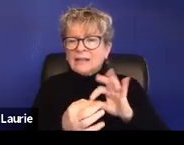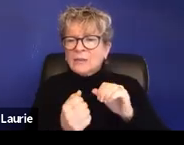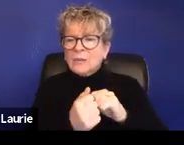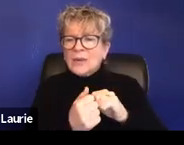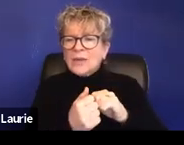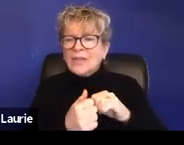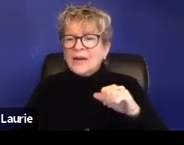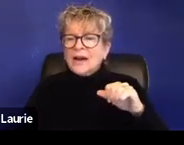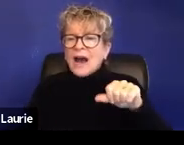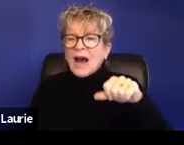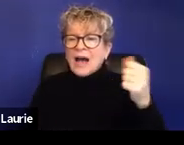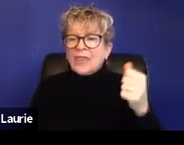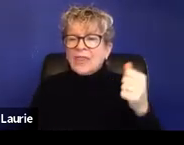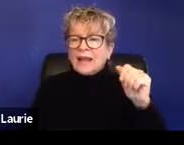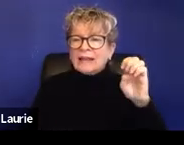about your cases.